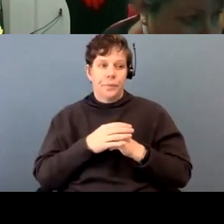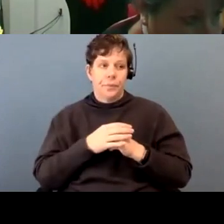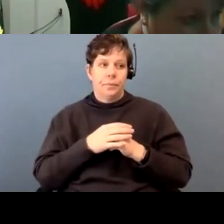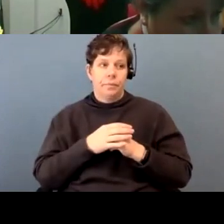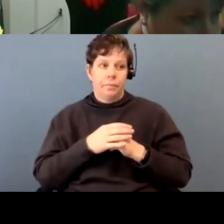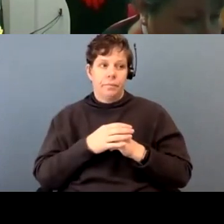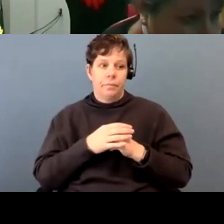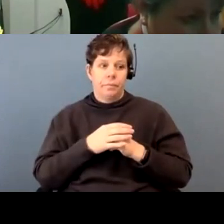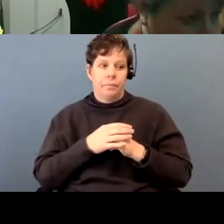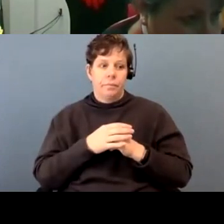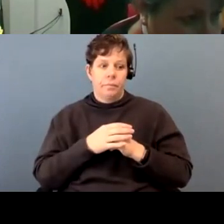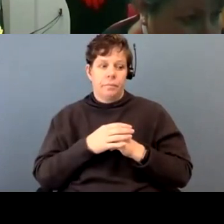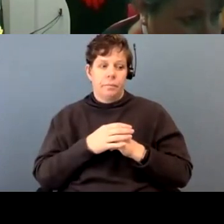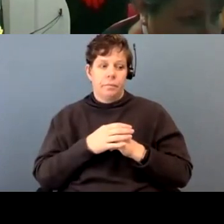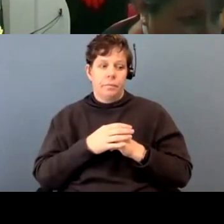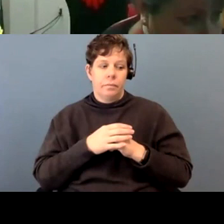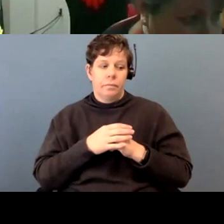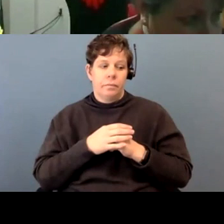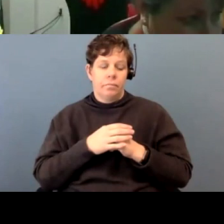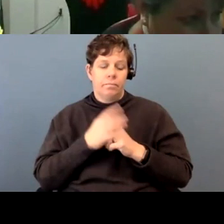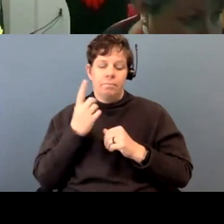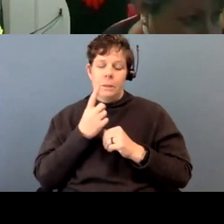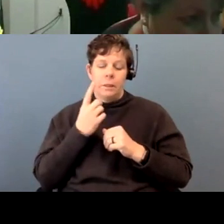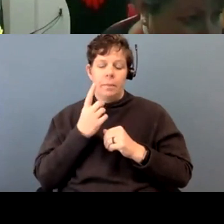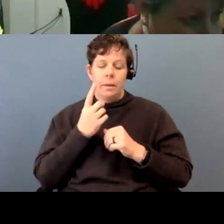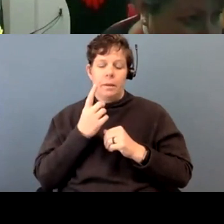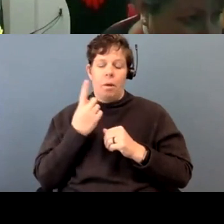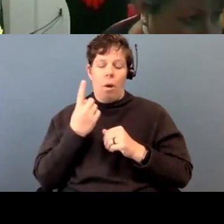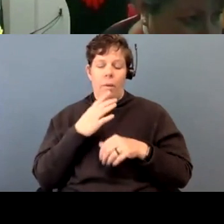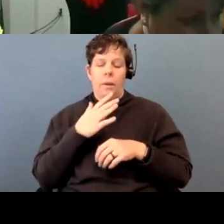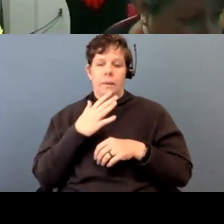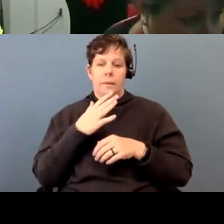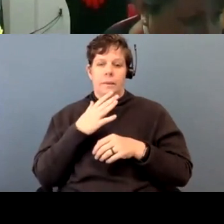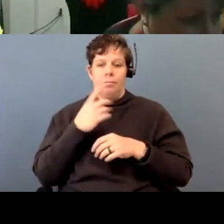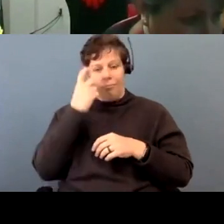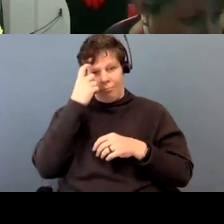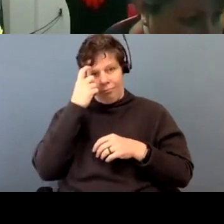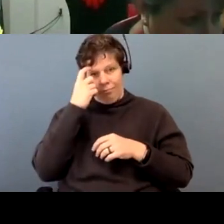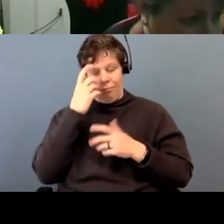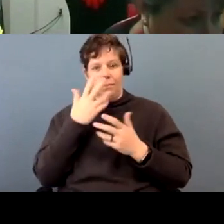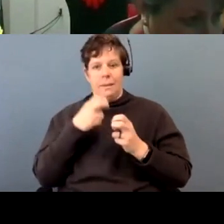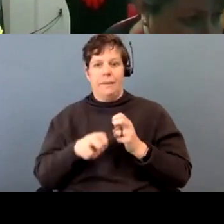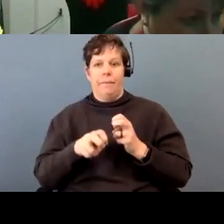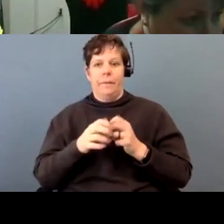something that's always, you know, in my mind, and it's hard. So,